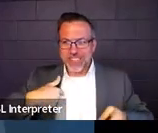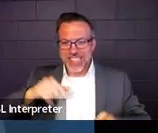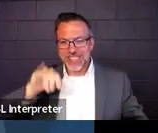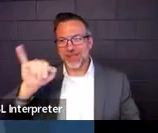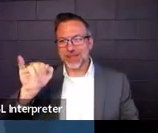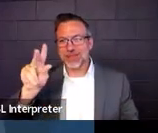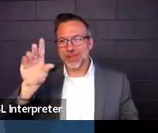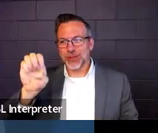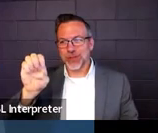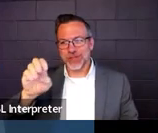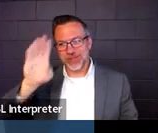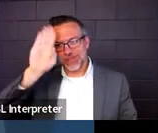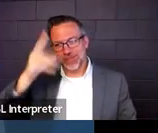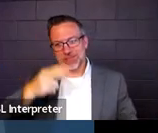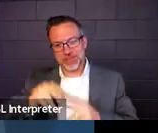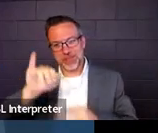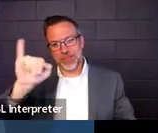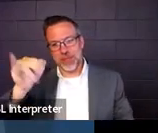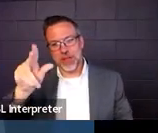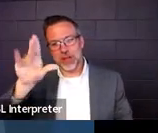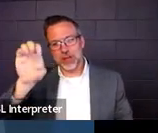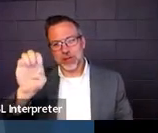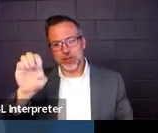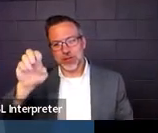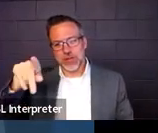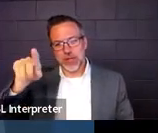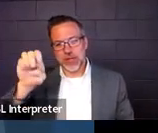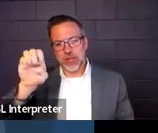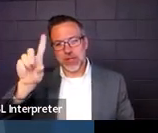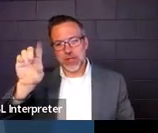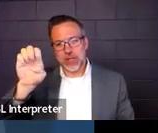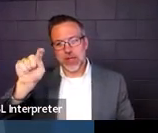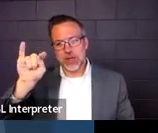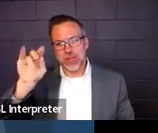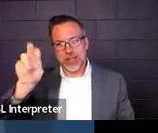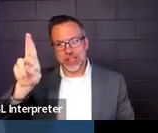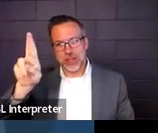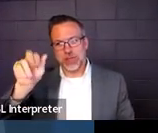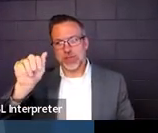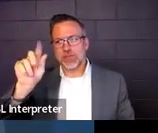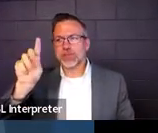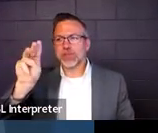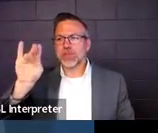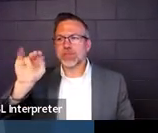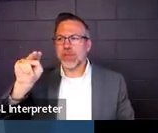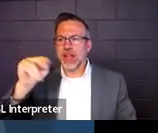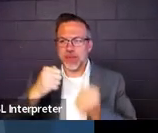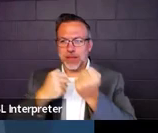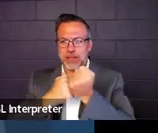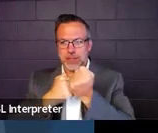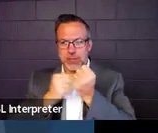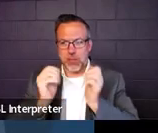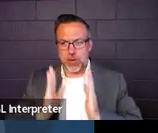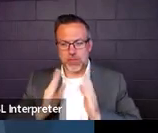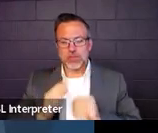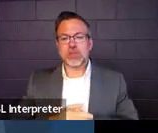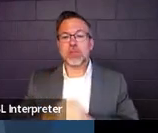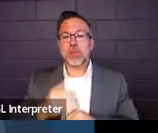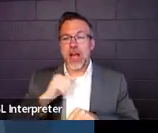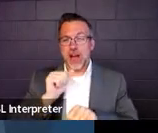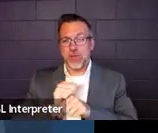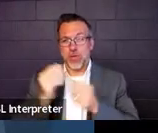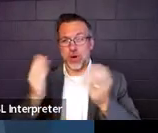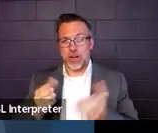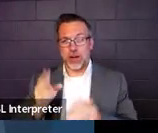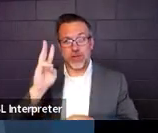Hi, I'm Julie Felatier. I'm the admin support for this monitoring team. I have been with the DOE for